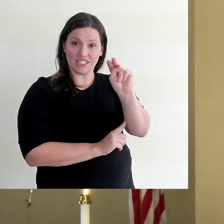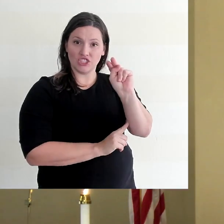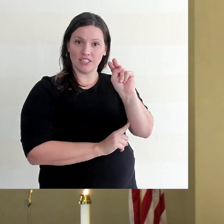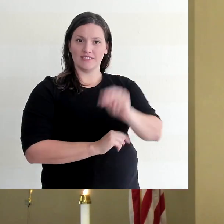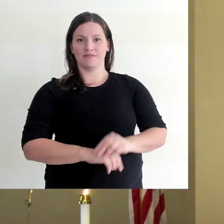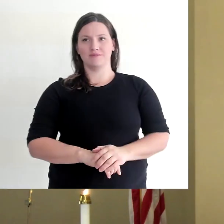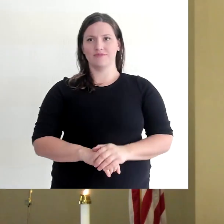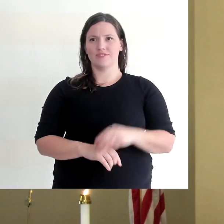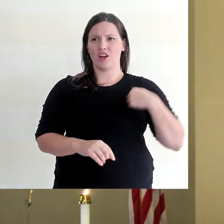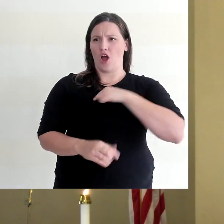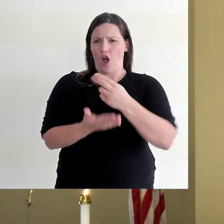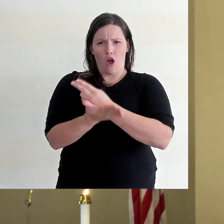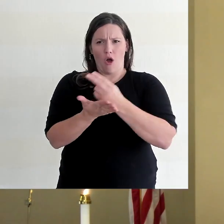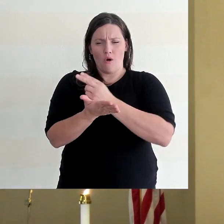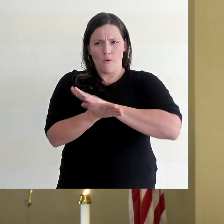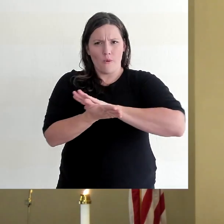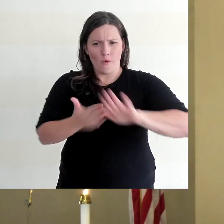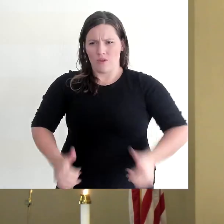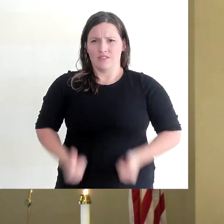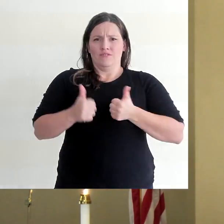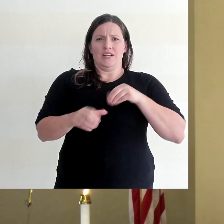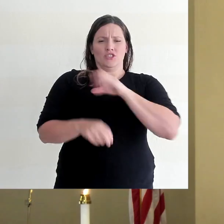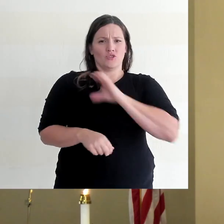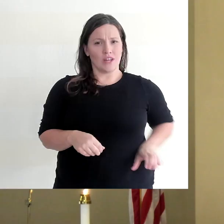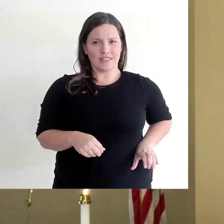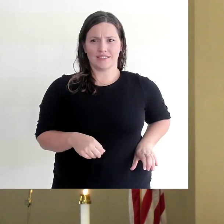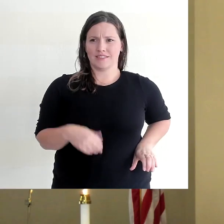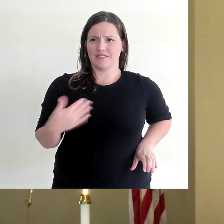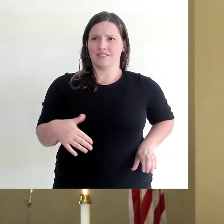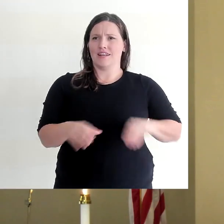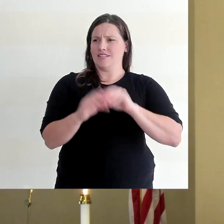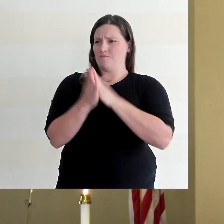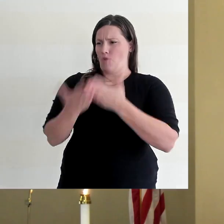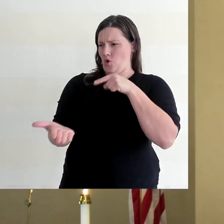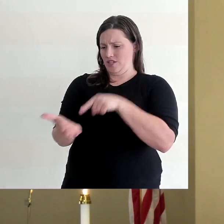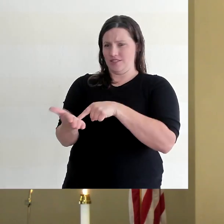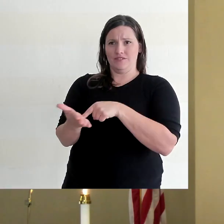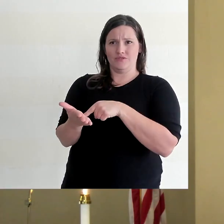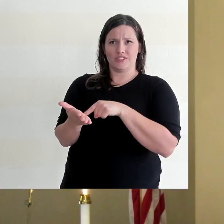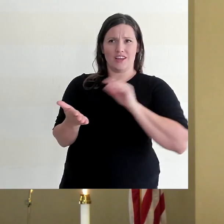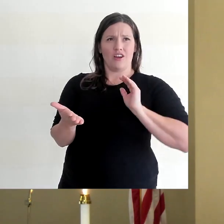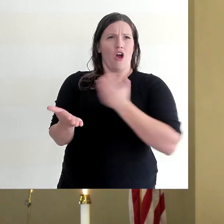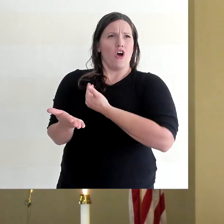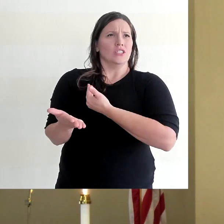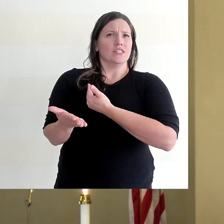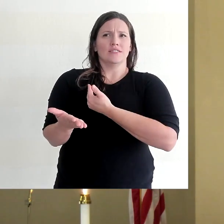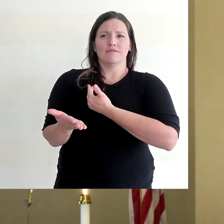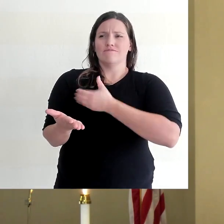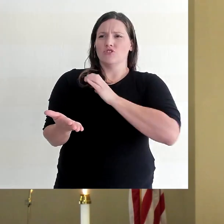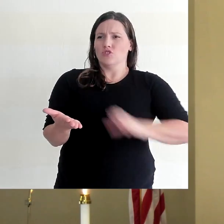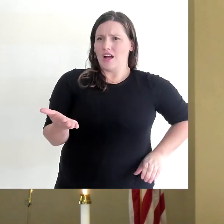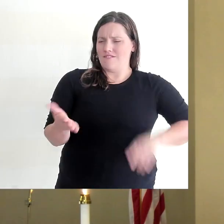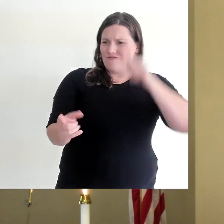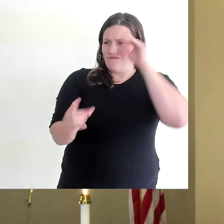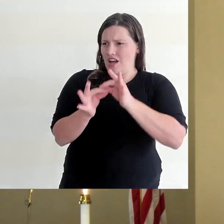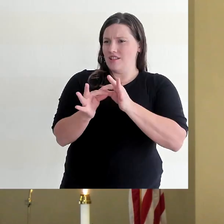holy life in Christ. In the book of Hebrews, our Christian faith and